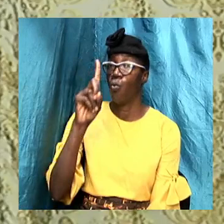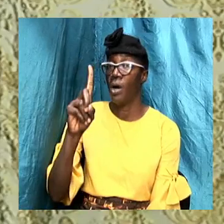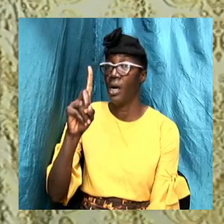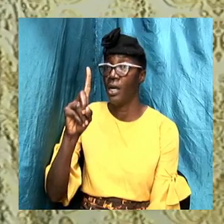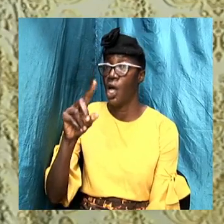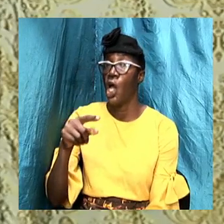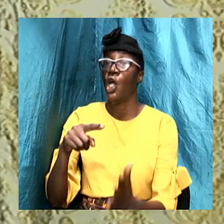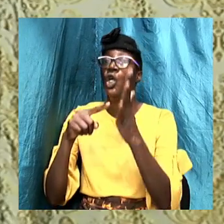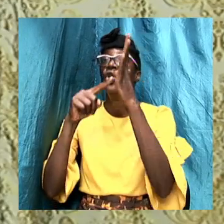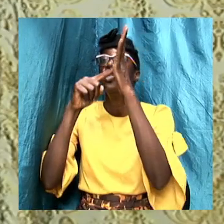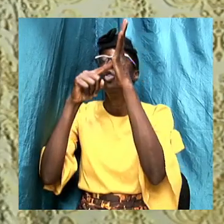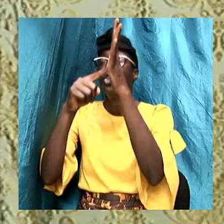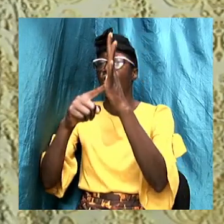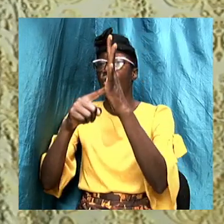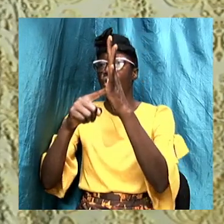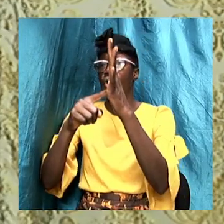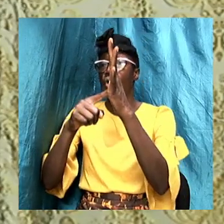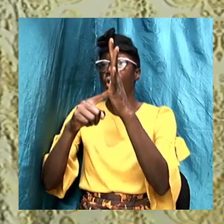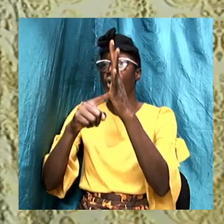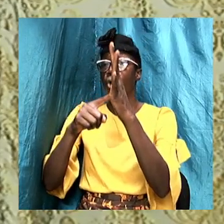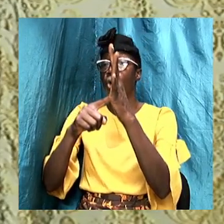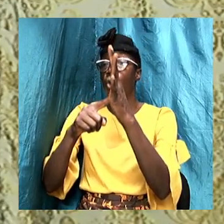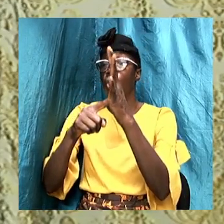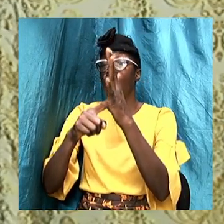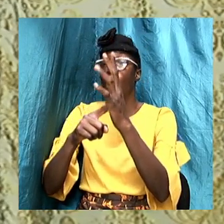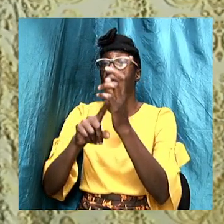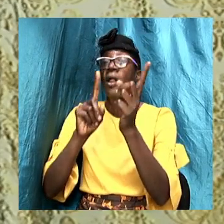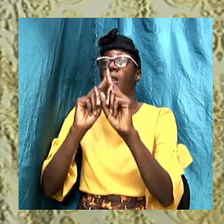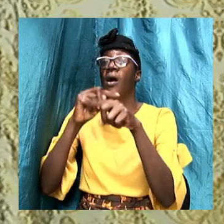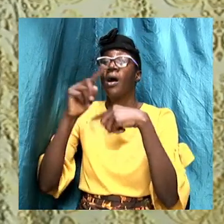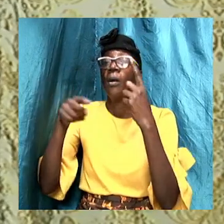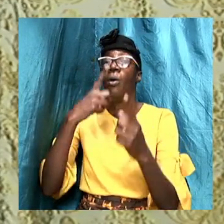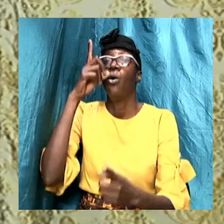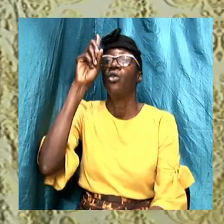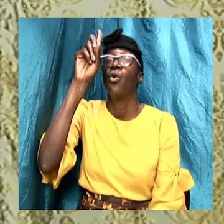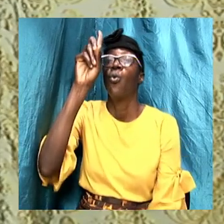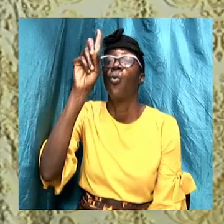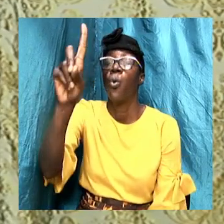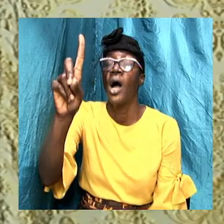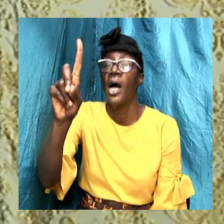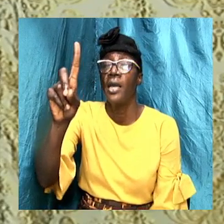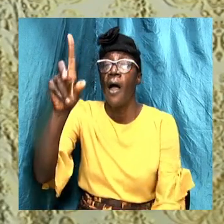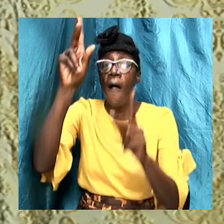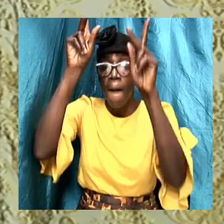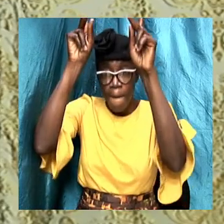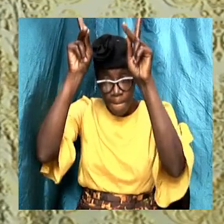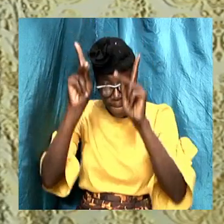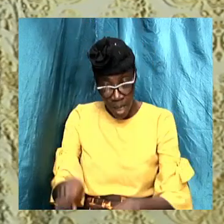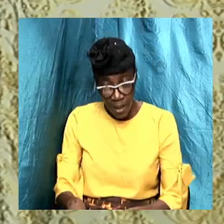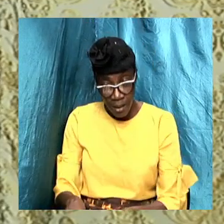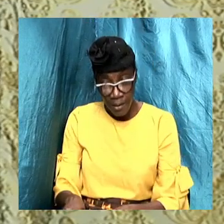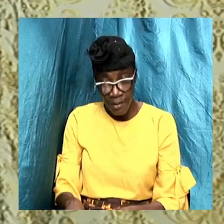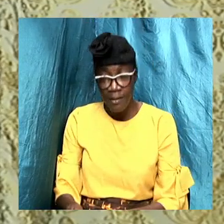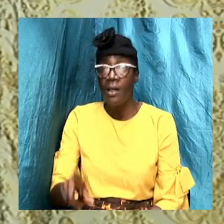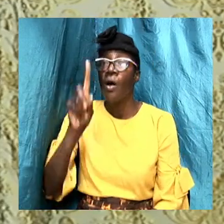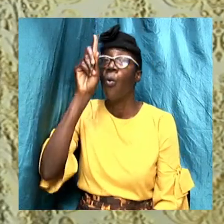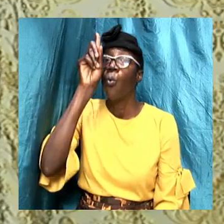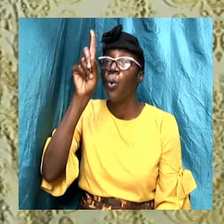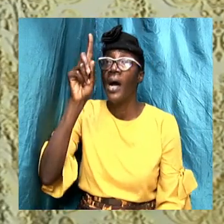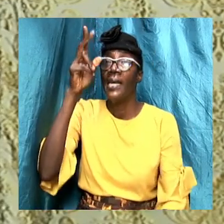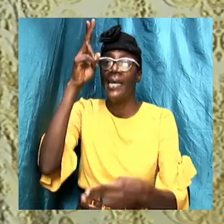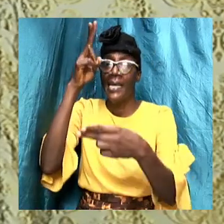phrase used is used to describe one supreme being with one supreme name